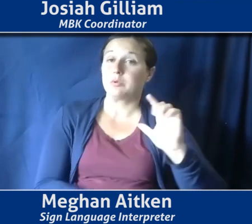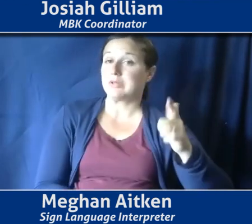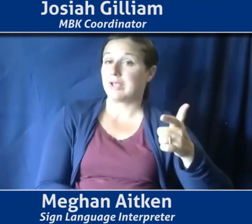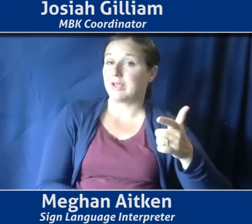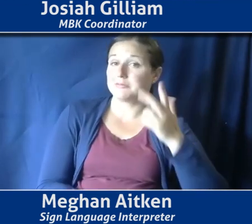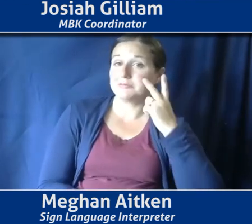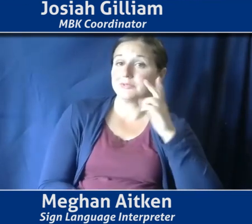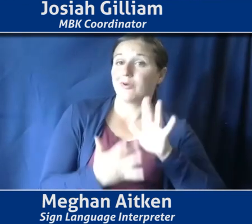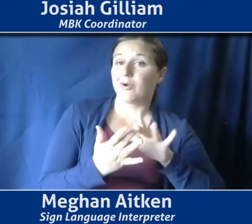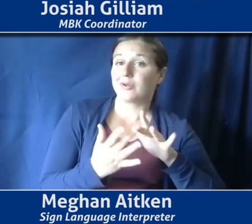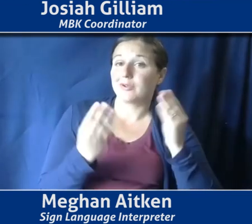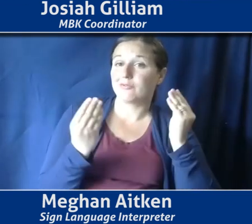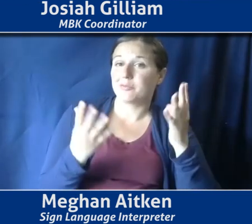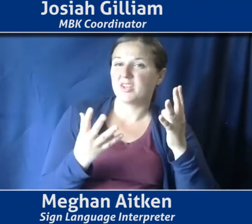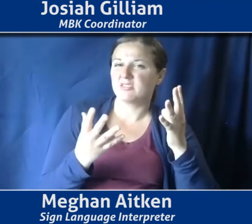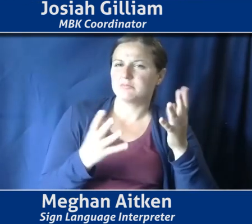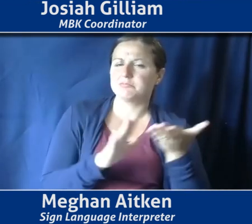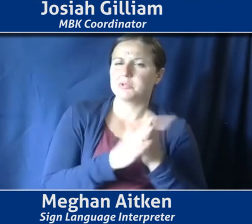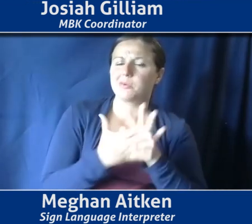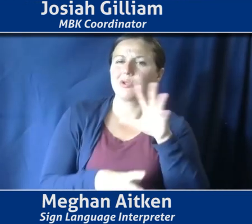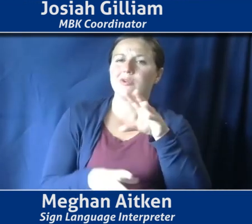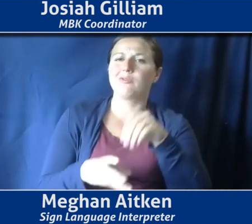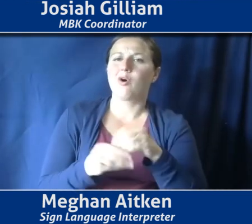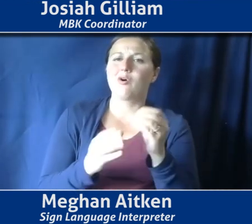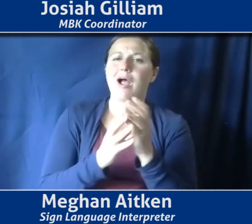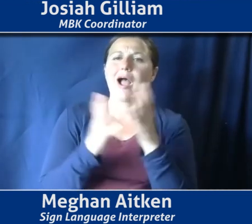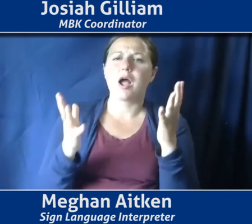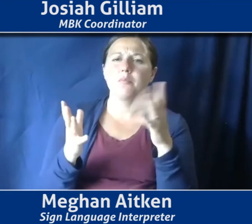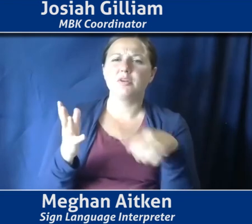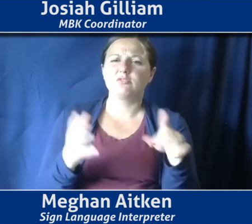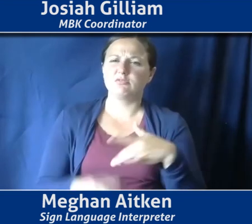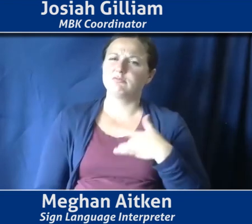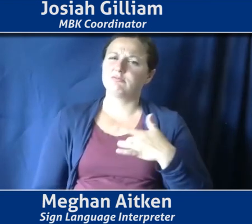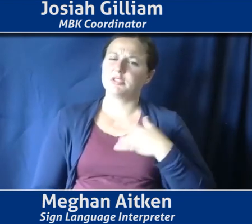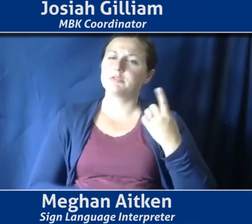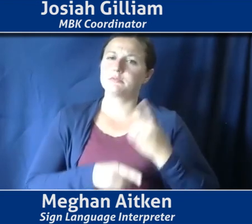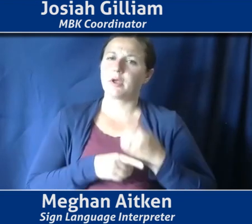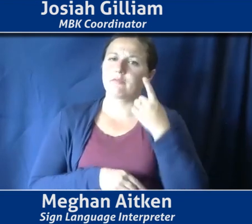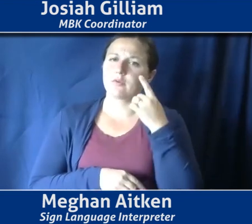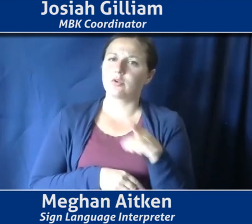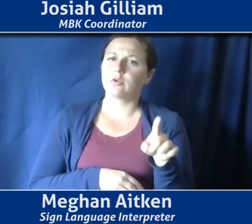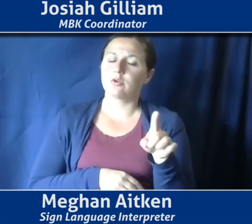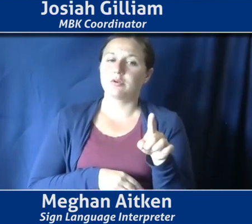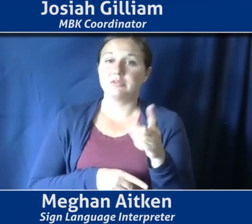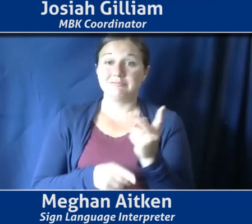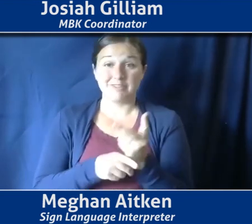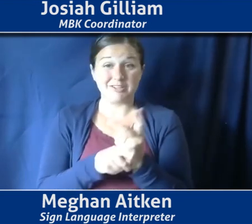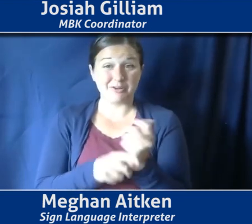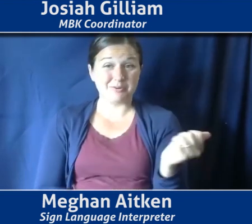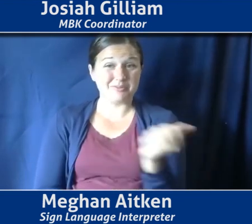involved to the extent that makes sense for you. Uh, but in the meantime, please take the very best care of yourselves and we'll see you next time.